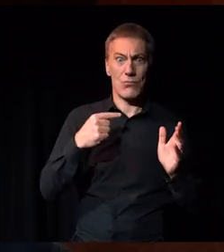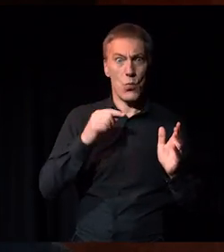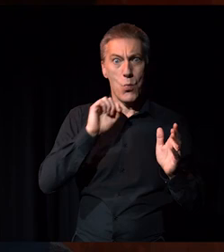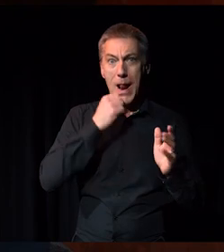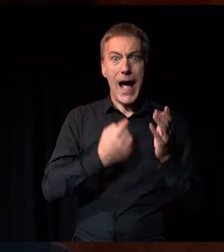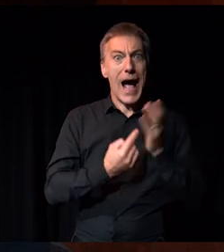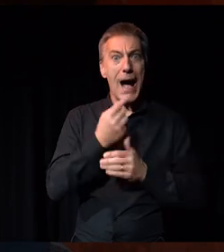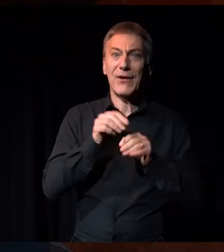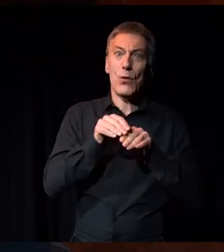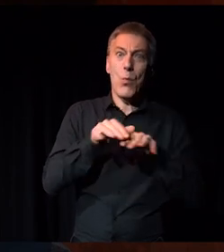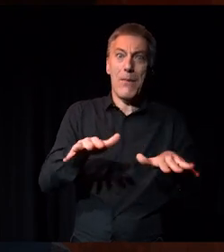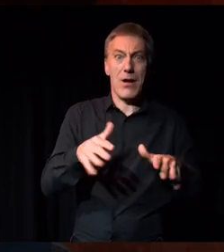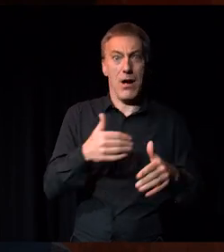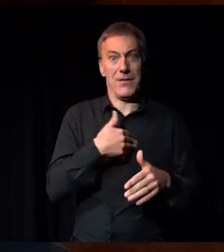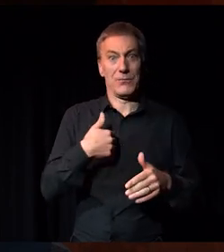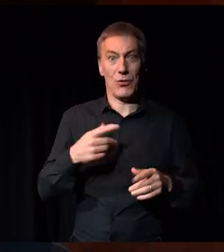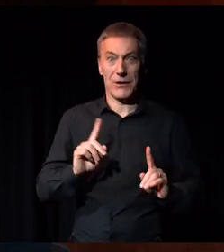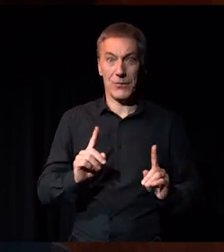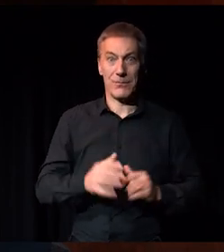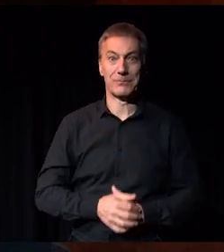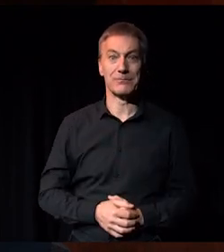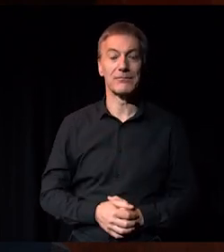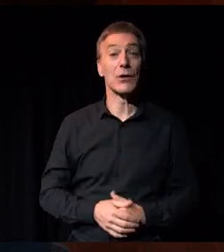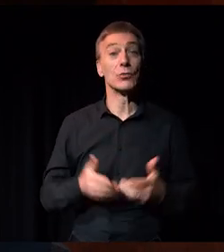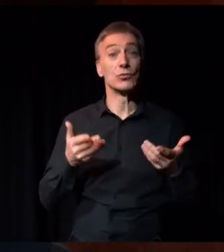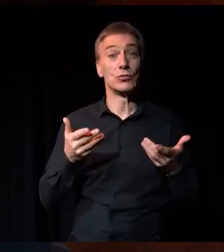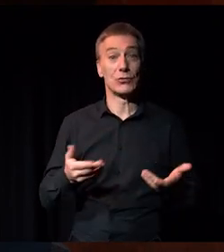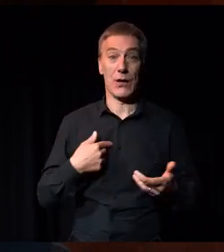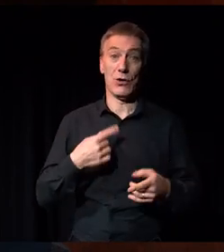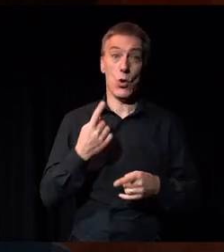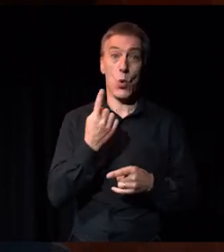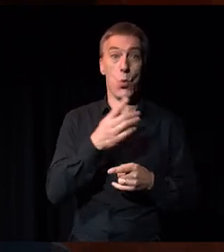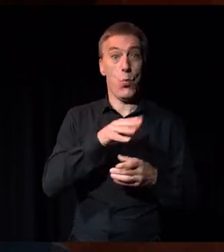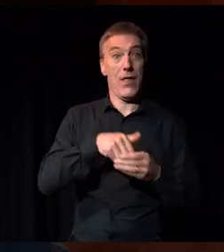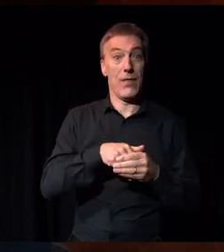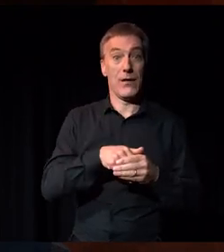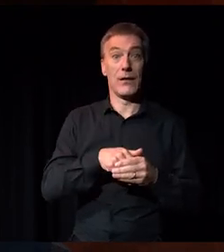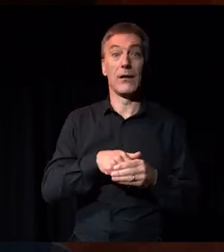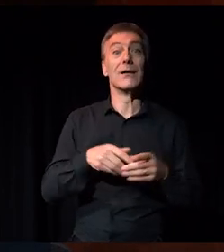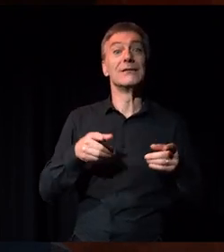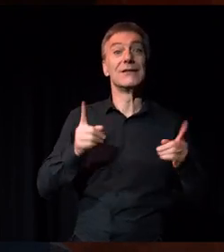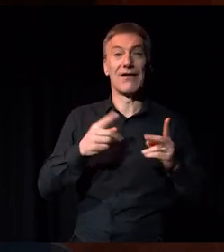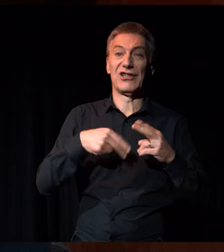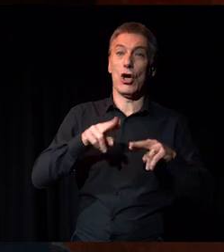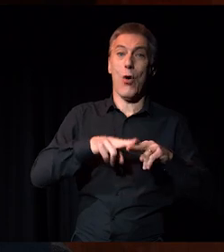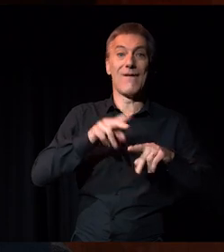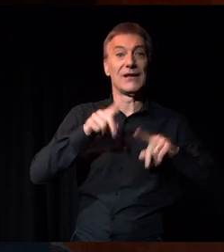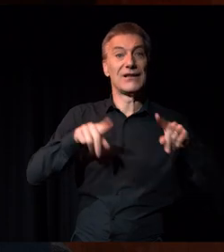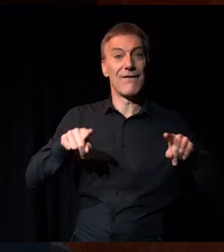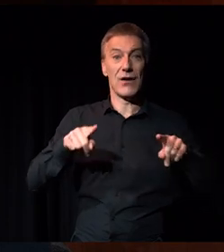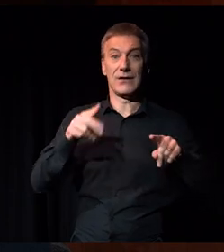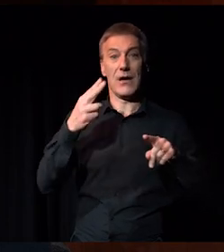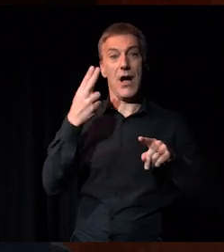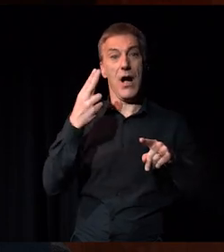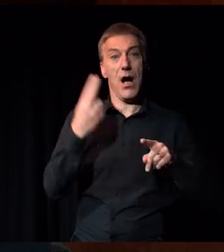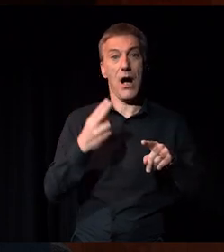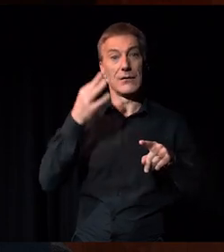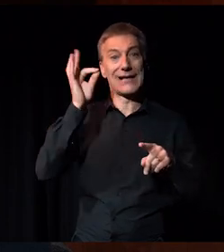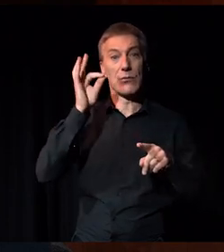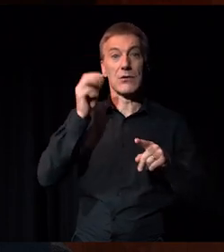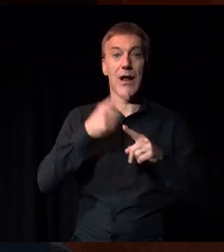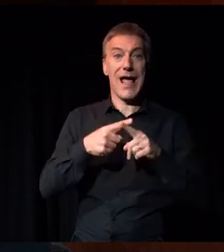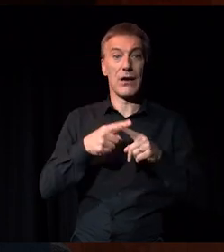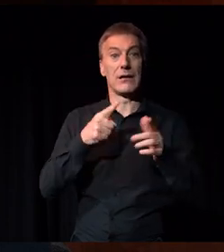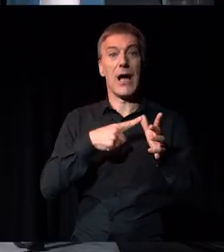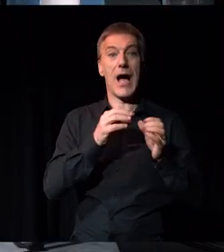of our webinar this morning. Today I'm going to be joined by Director of Diversity at Arts Council England,